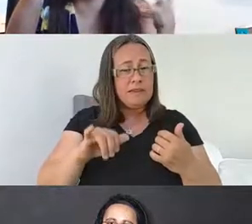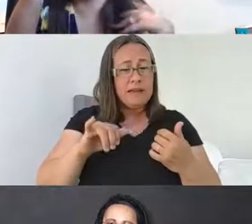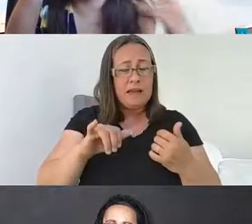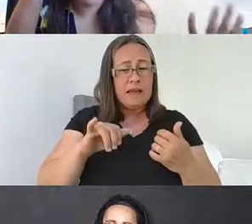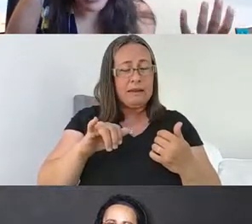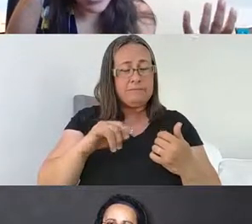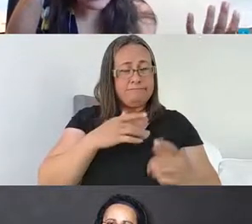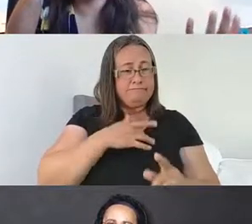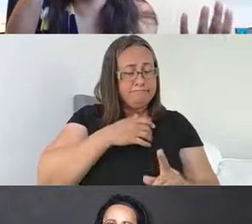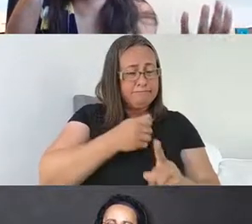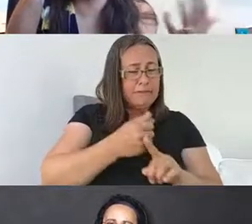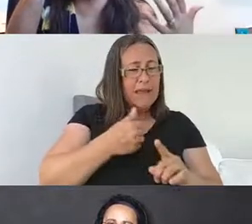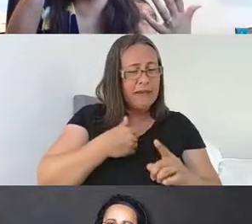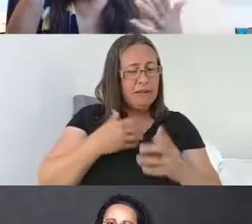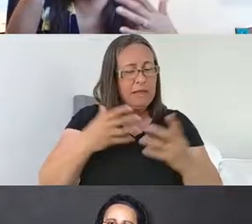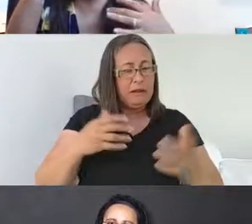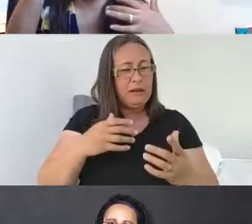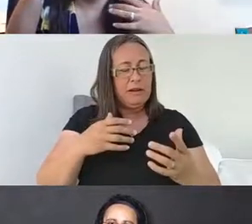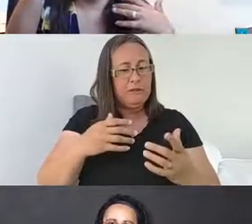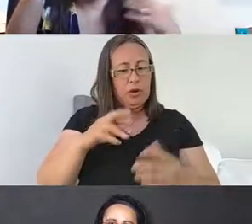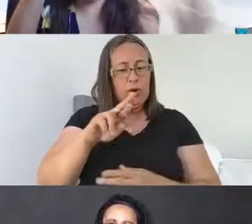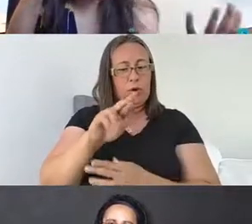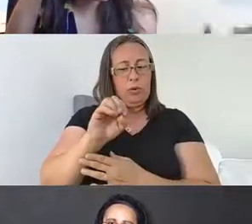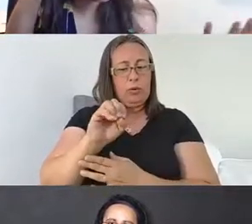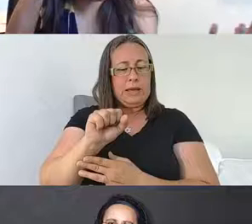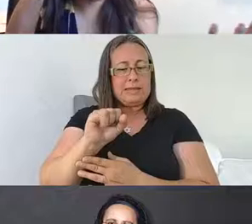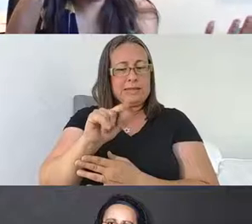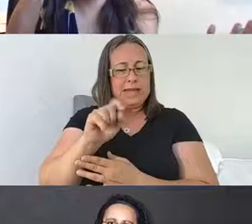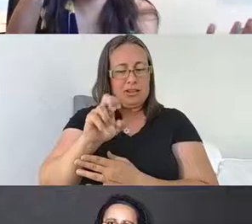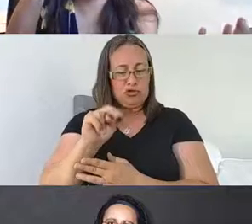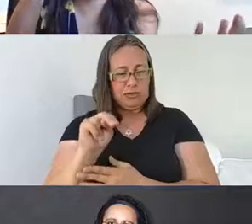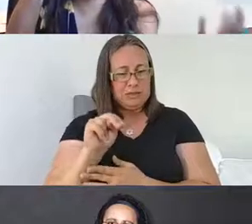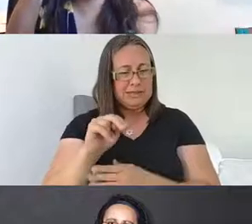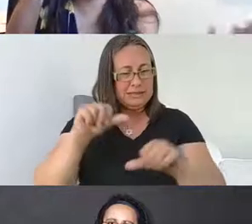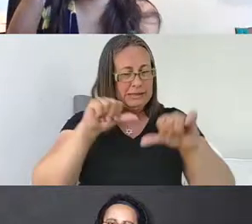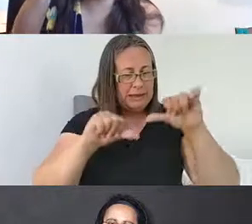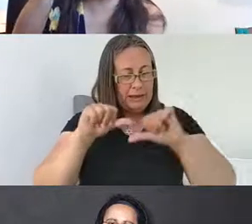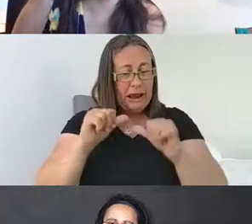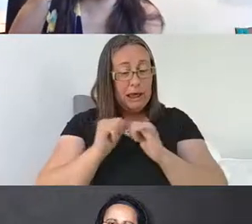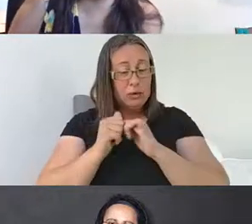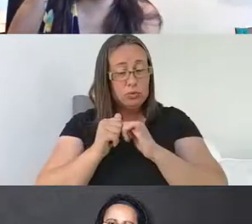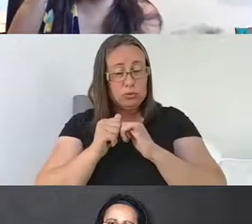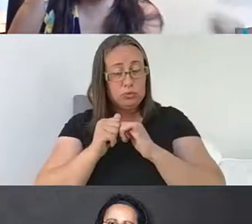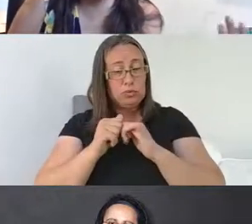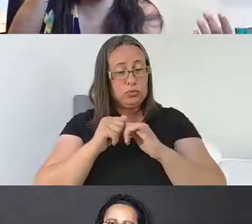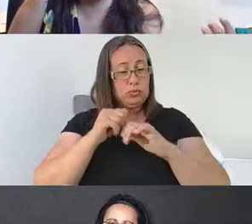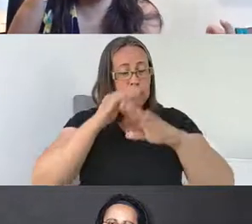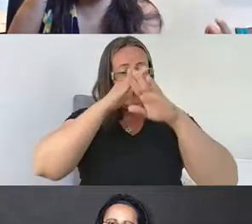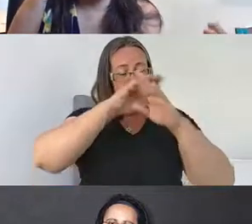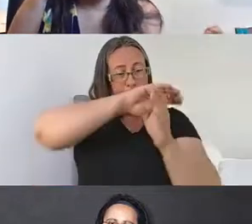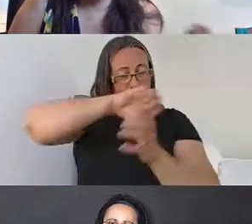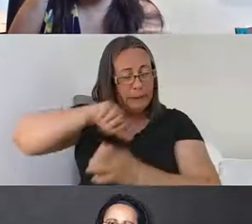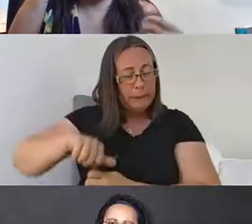research in resuscitation science just to, you know, be able to bring these people back. But then for those that are resuscitated, they often